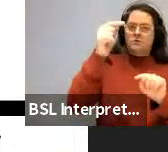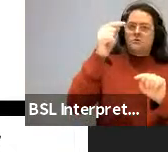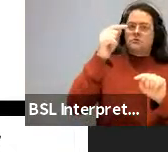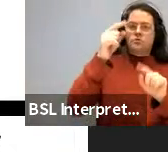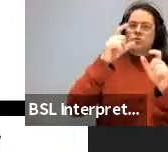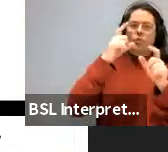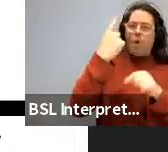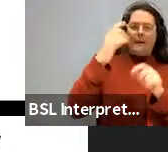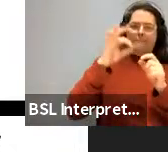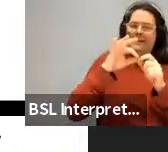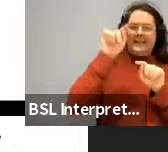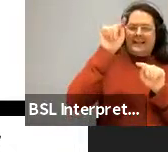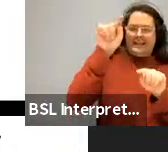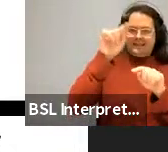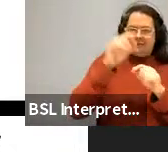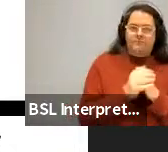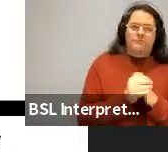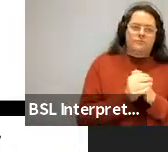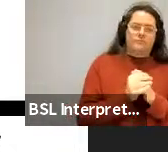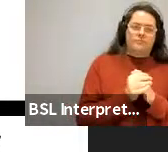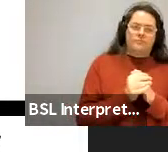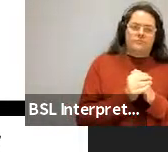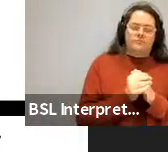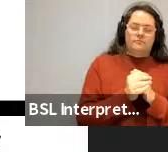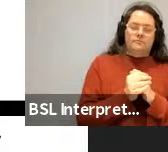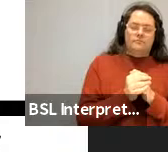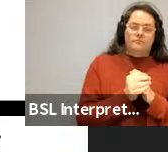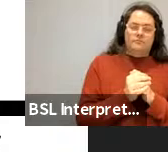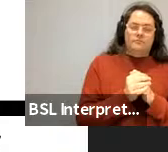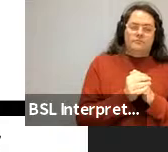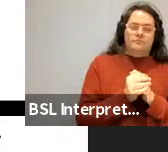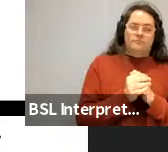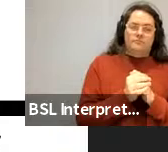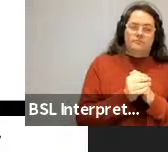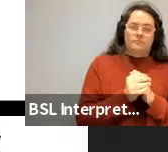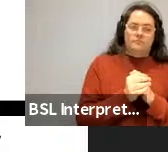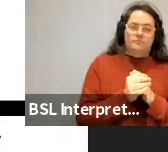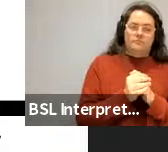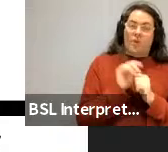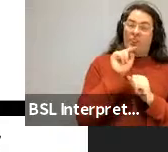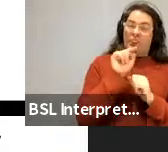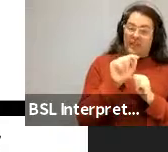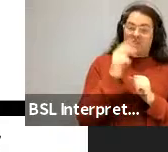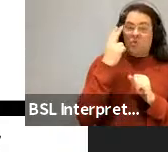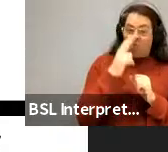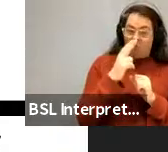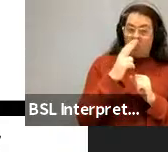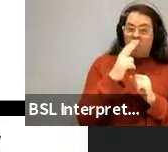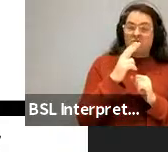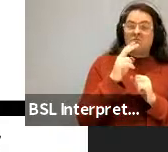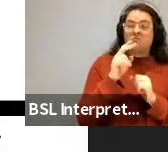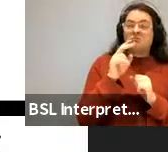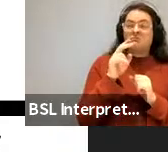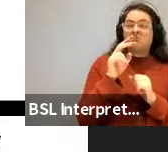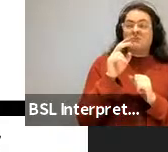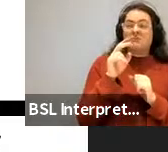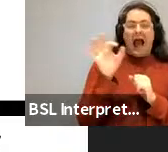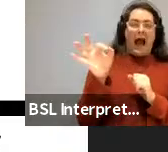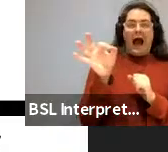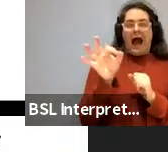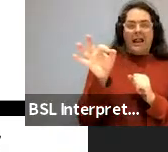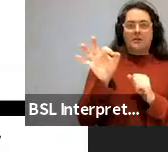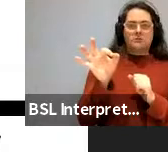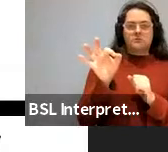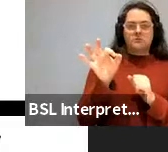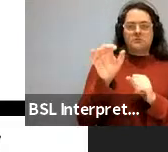about terrified John. That's no good. And so, and so this is called a so-called island to movement or extraction. It's an unacceptable long distance connection,